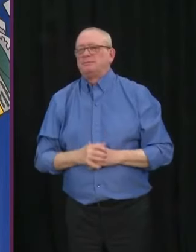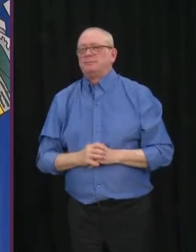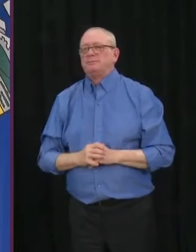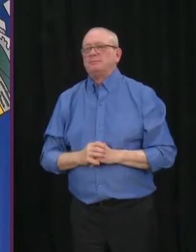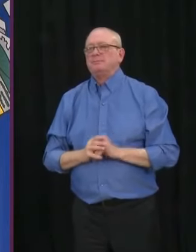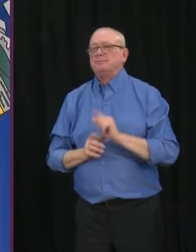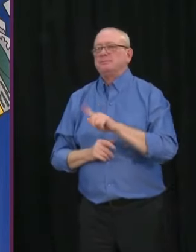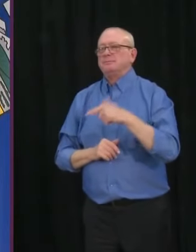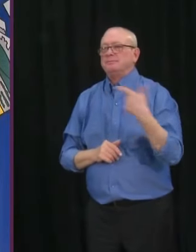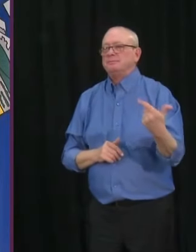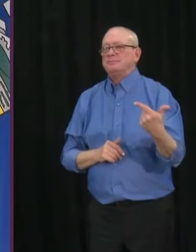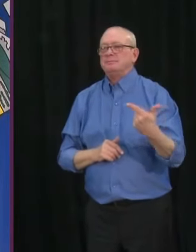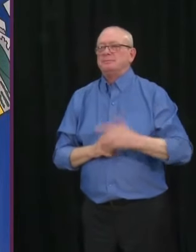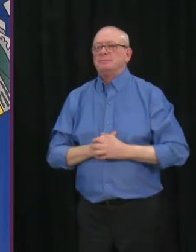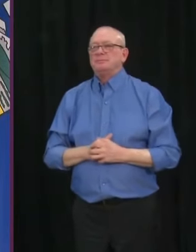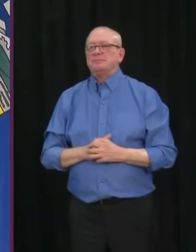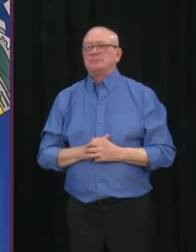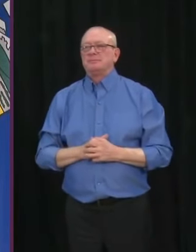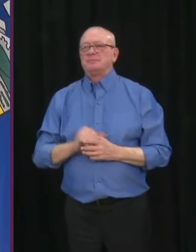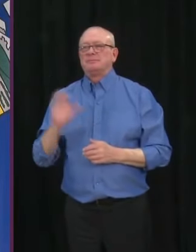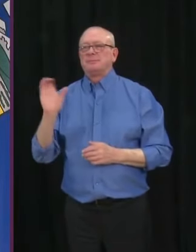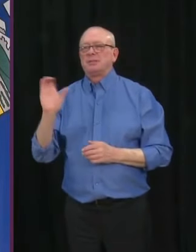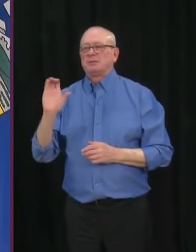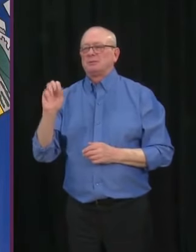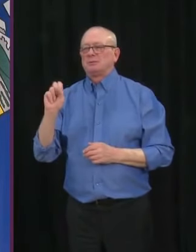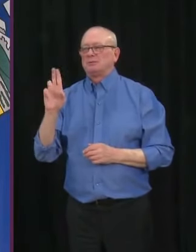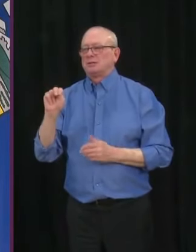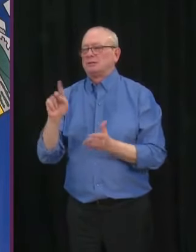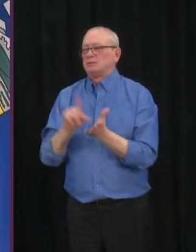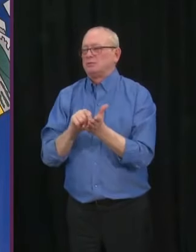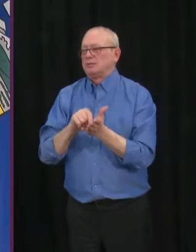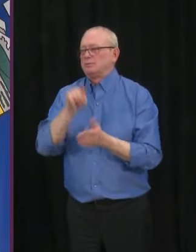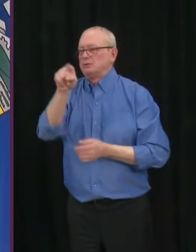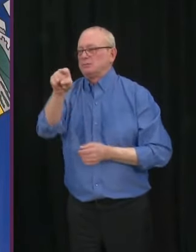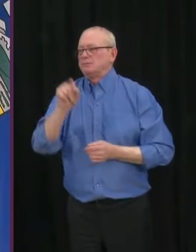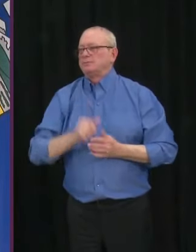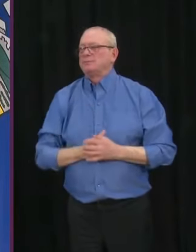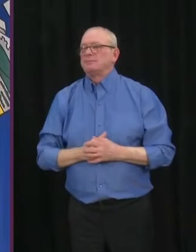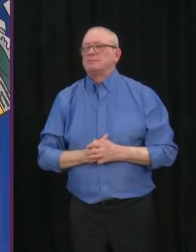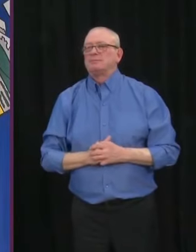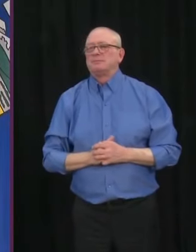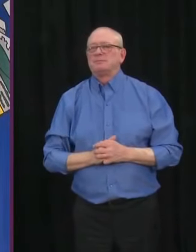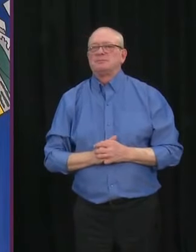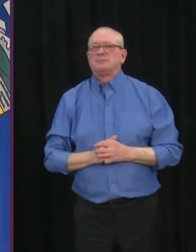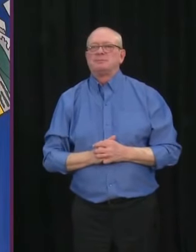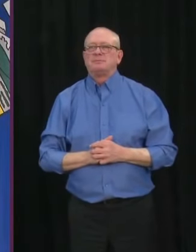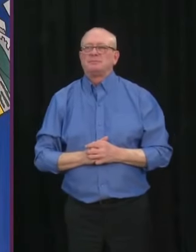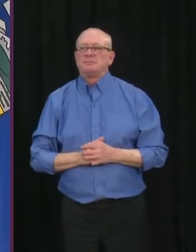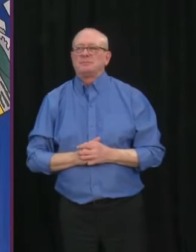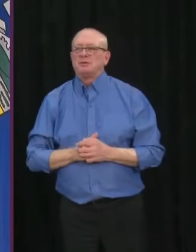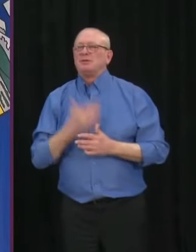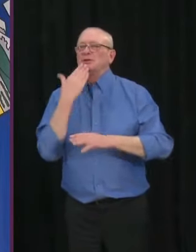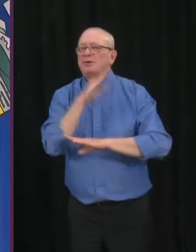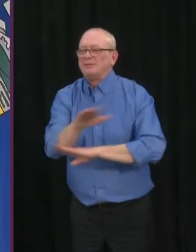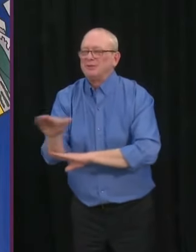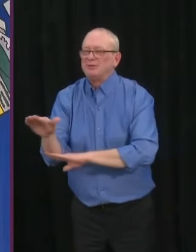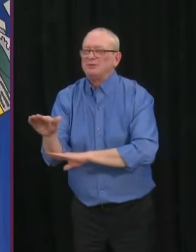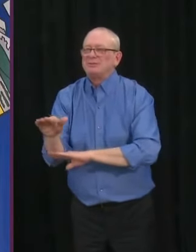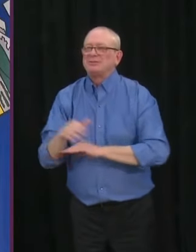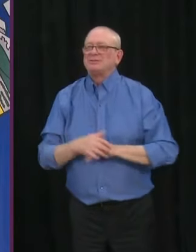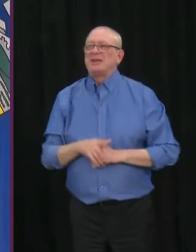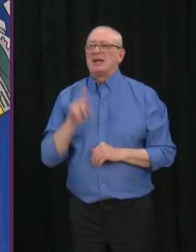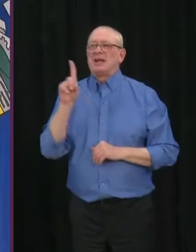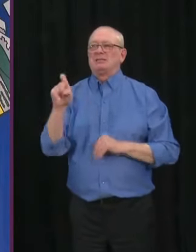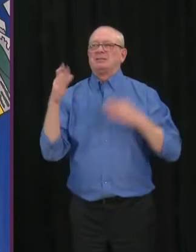Next is Rick Bell with the Calgary Sun. Go ahead, Rick. Good afternoon. Question for Minister Shandro.